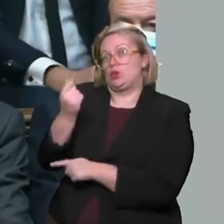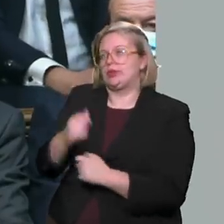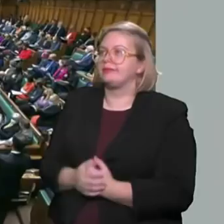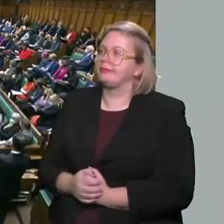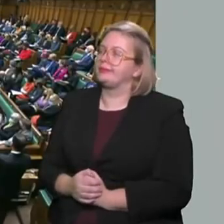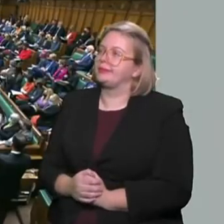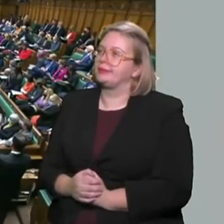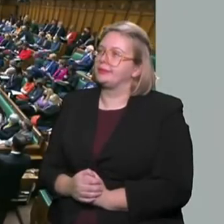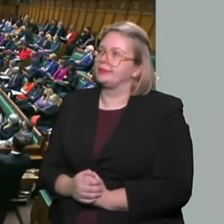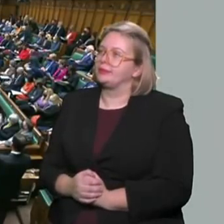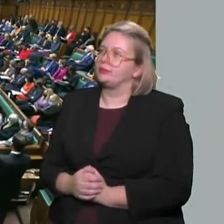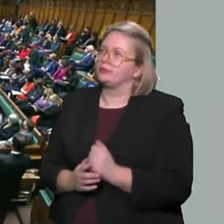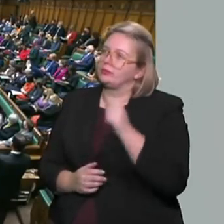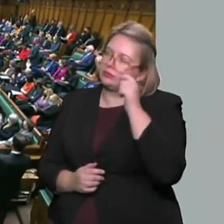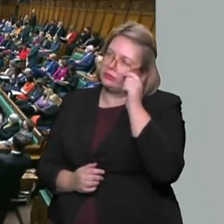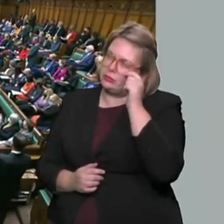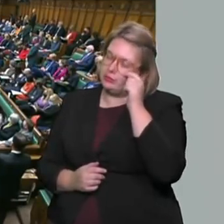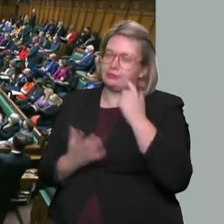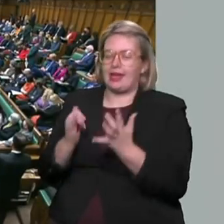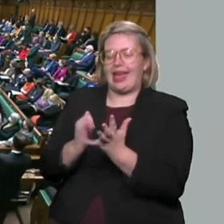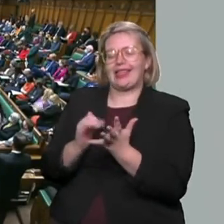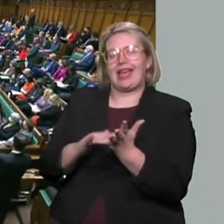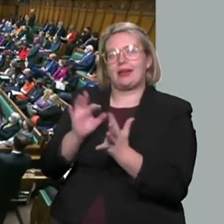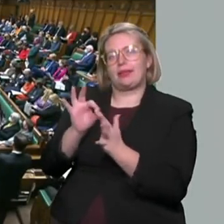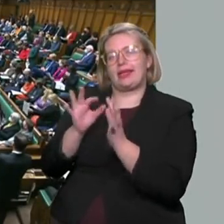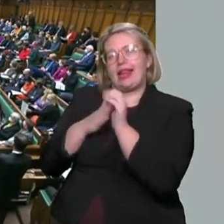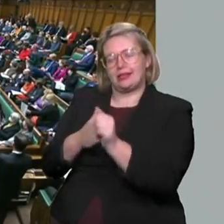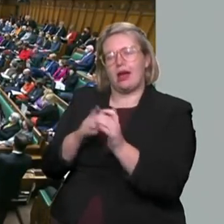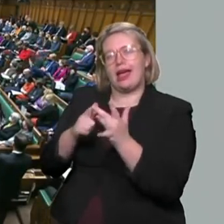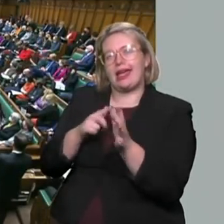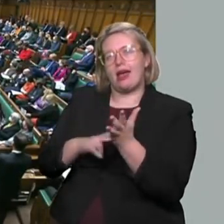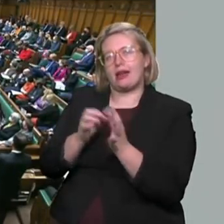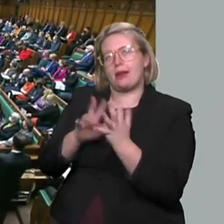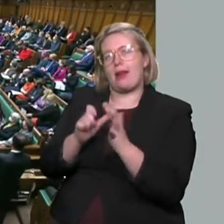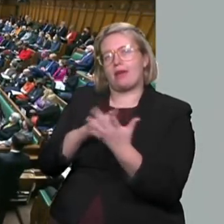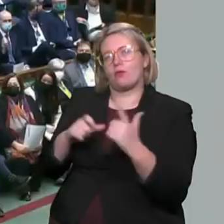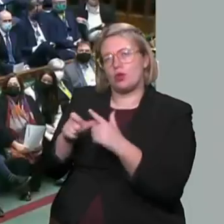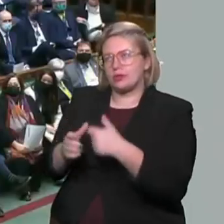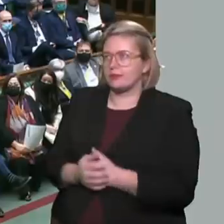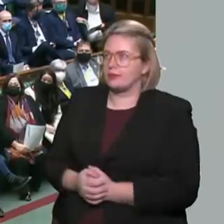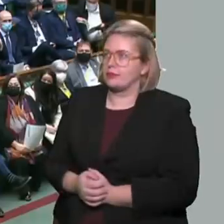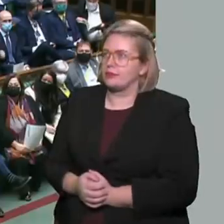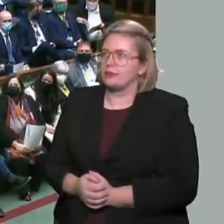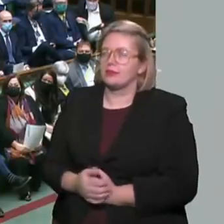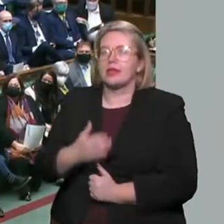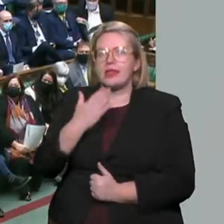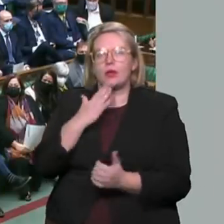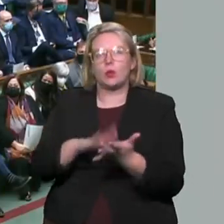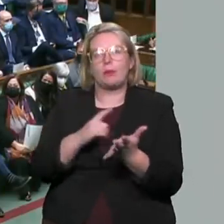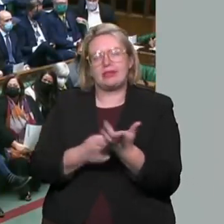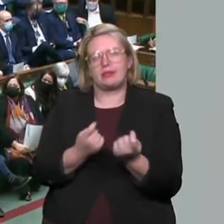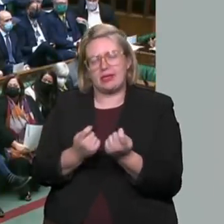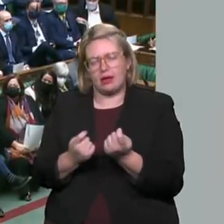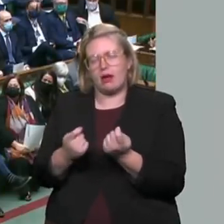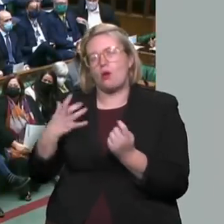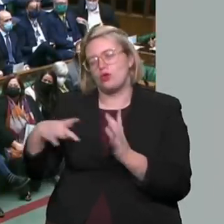soon as possible. Prime now come to the Leader of the SNP, Ian Blackford. you, Mr Speaker. Can I join with the Leader of the